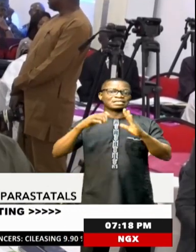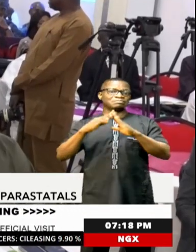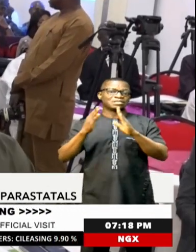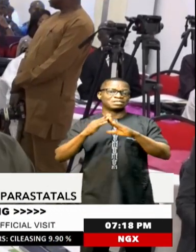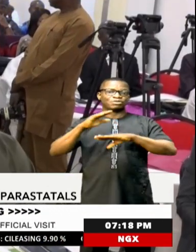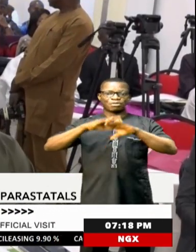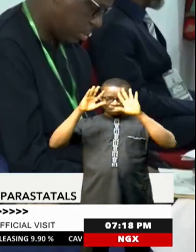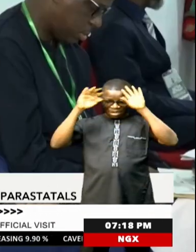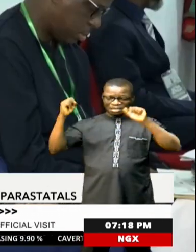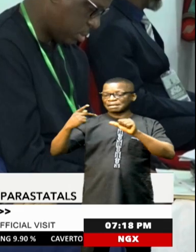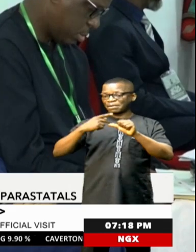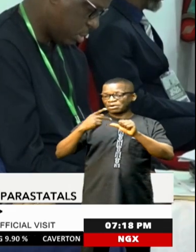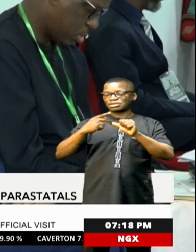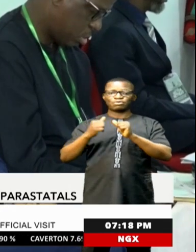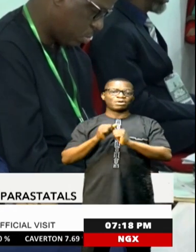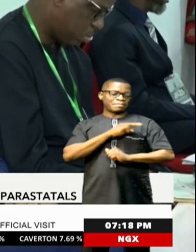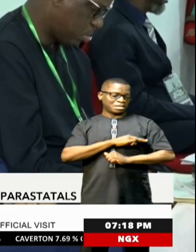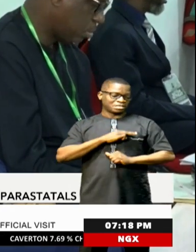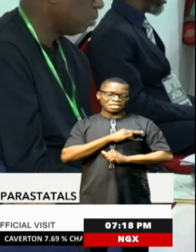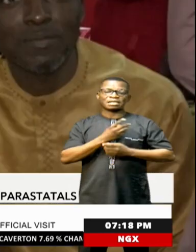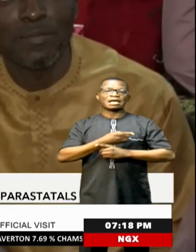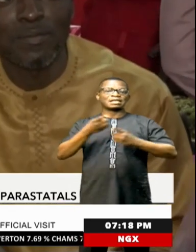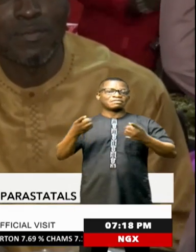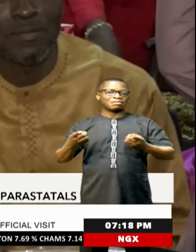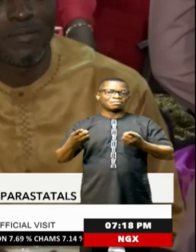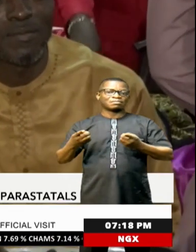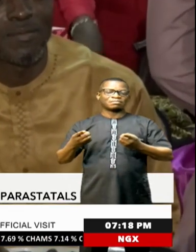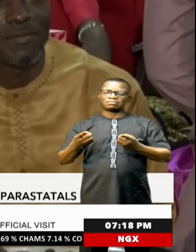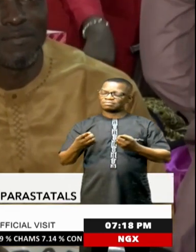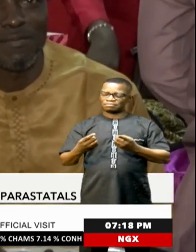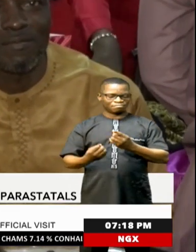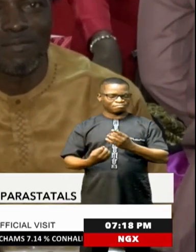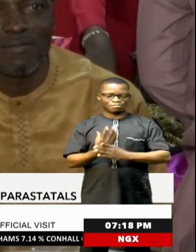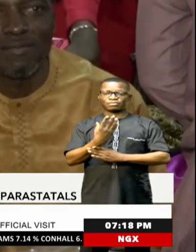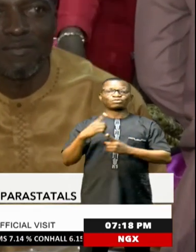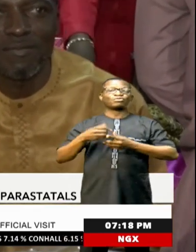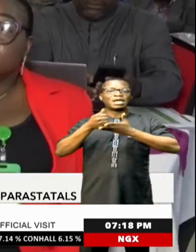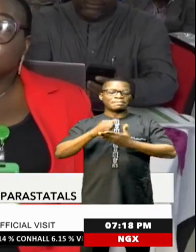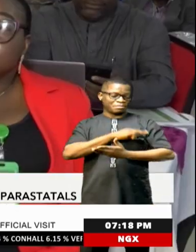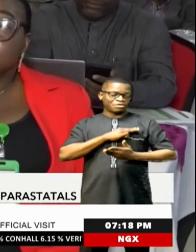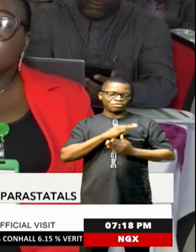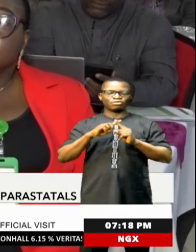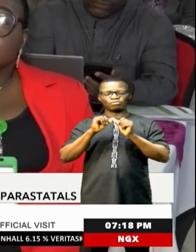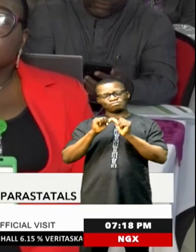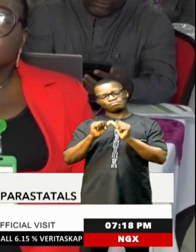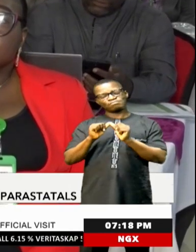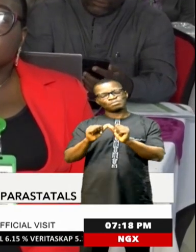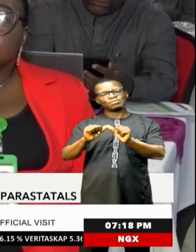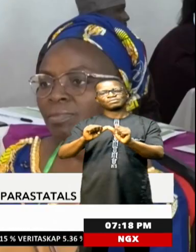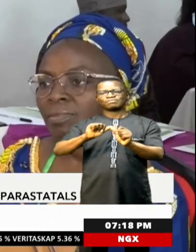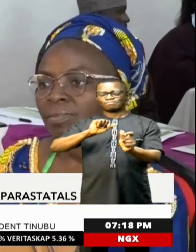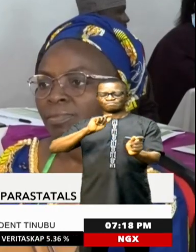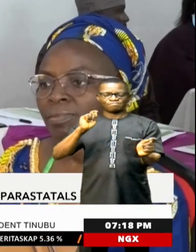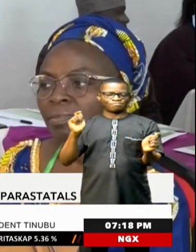presidential priorities and ministerial deliverables are a boost to enable the ministry to sustain its transformation